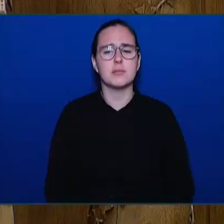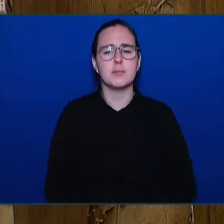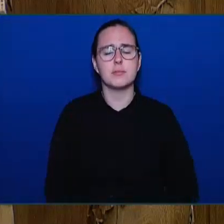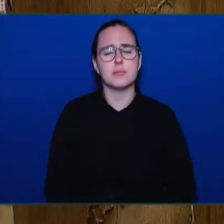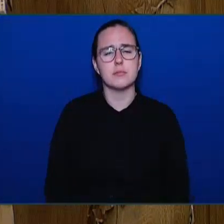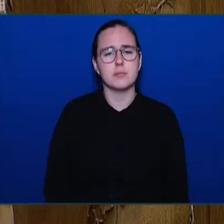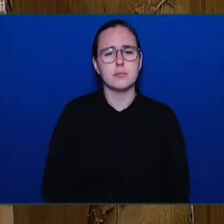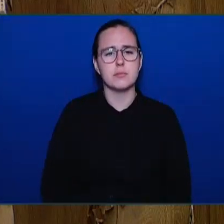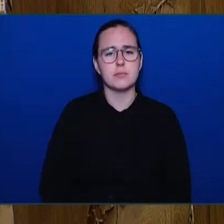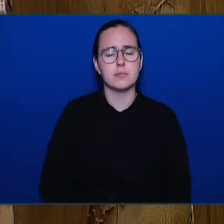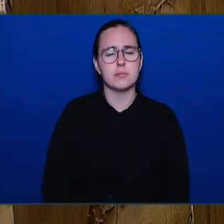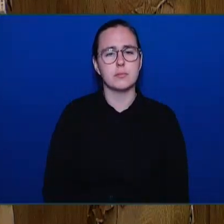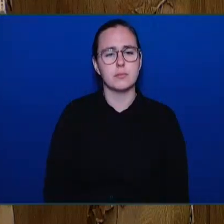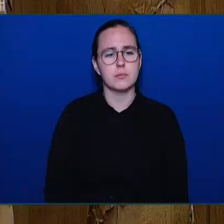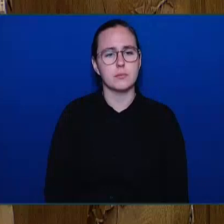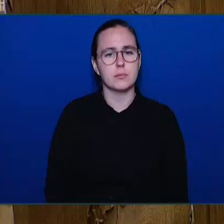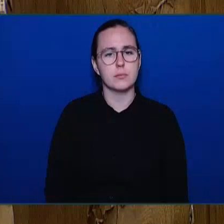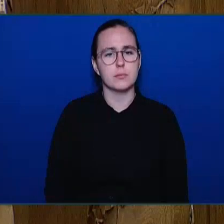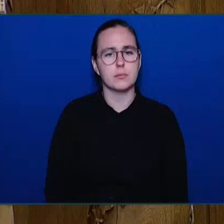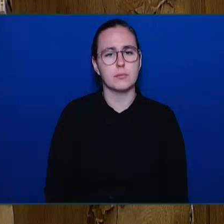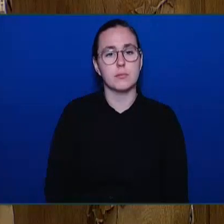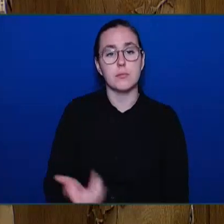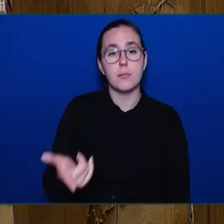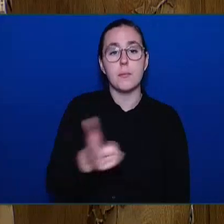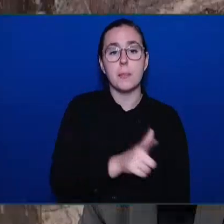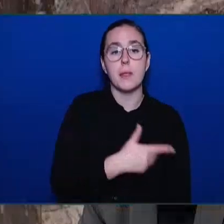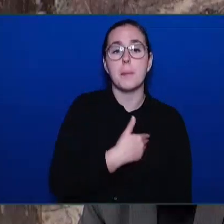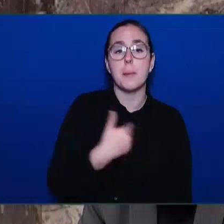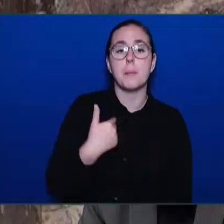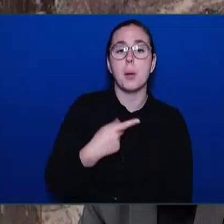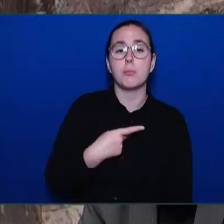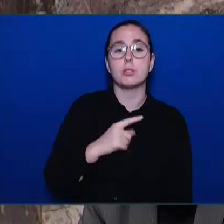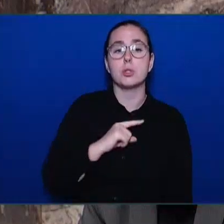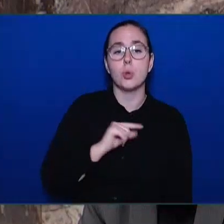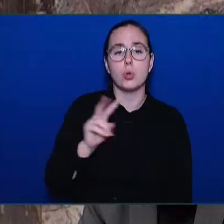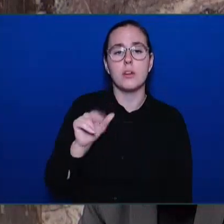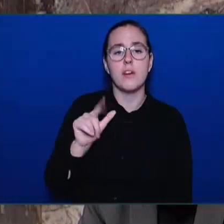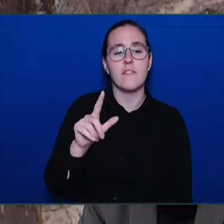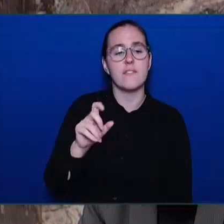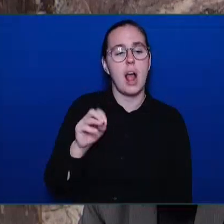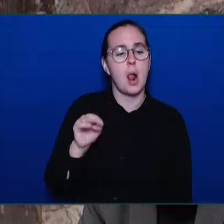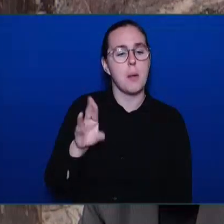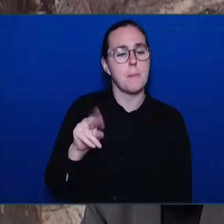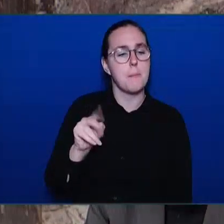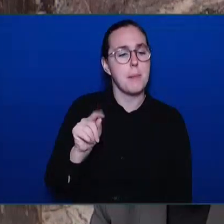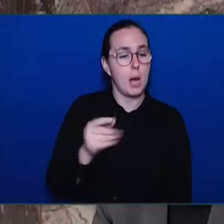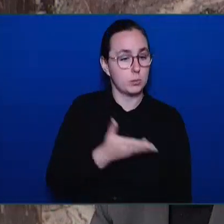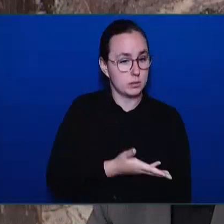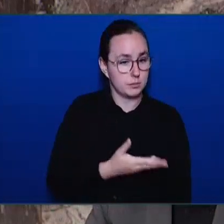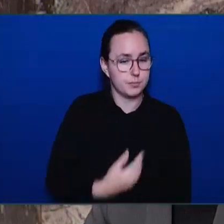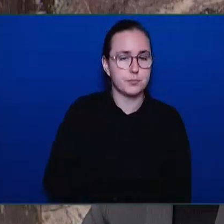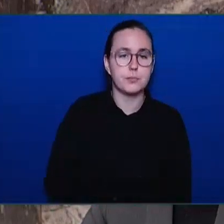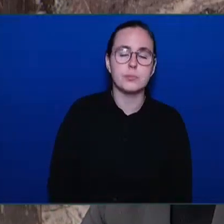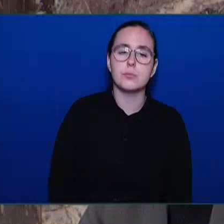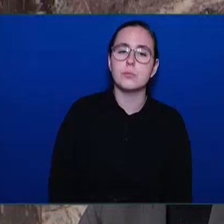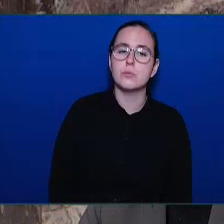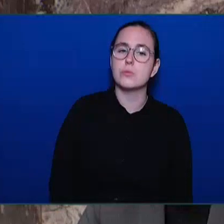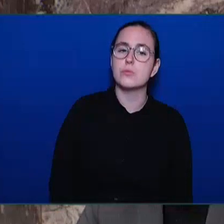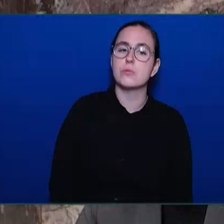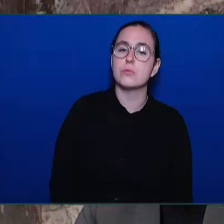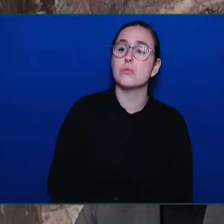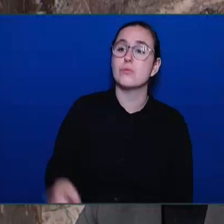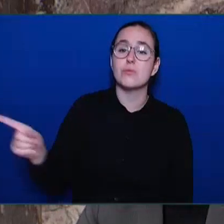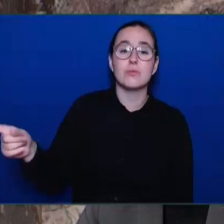Member for Prime Minister George Willemount. Well, thank you. What the Minister failed to recognize is that every single day in British Columbia,